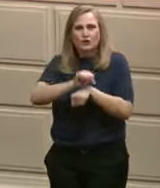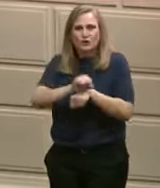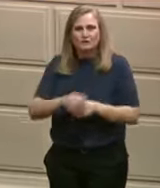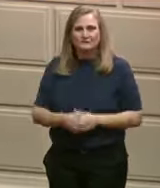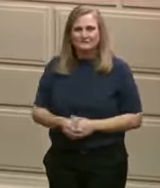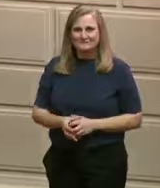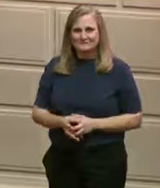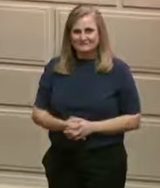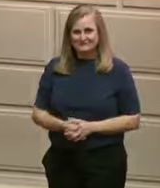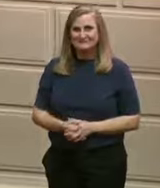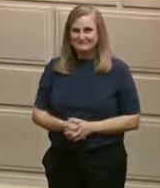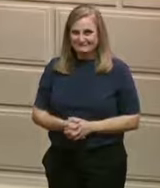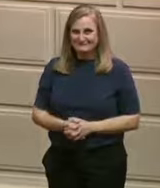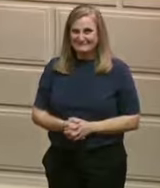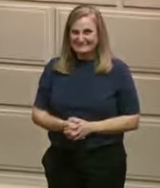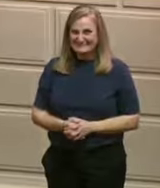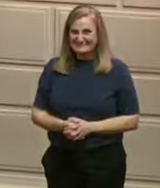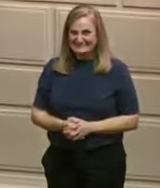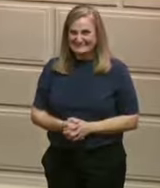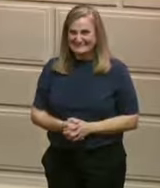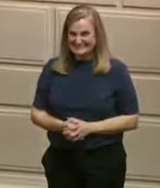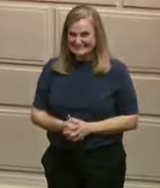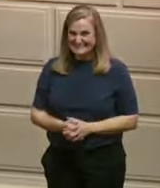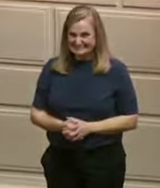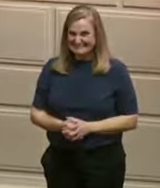again.